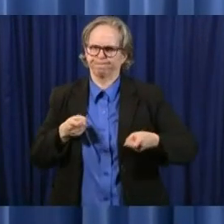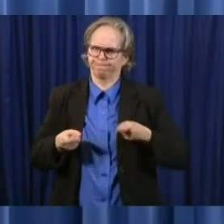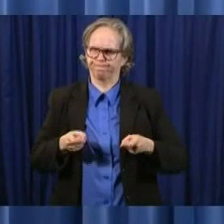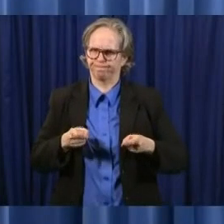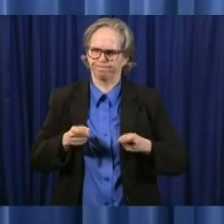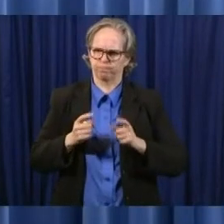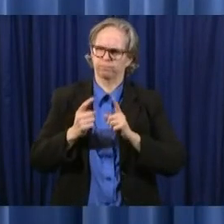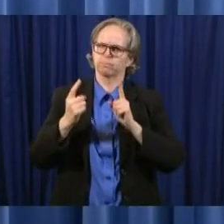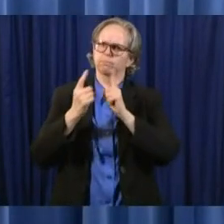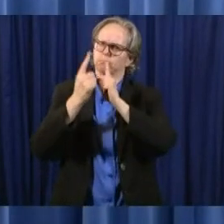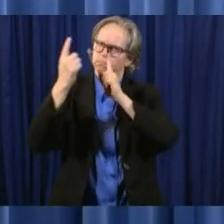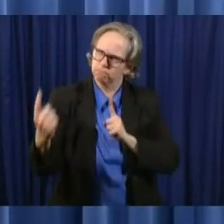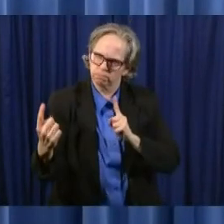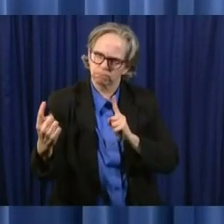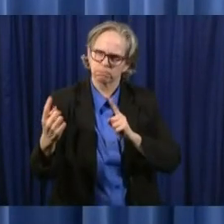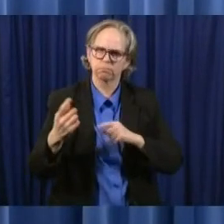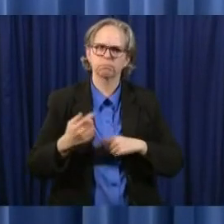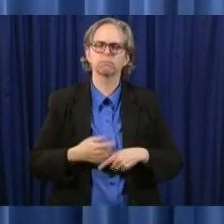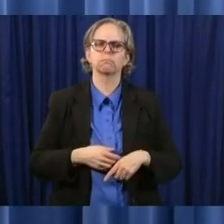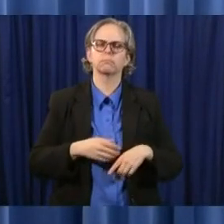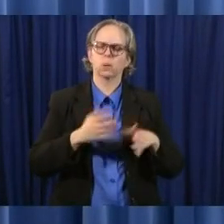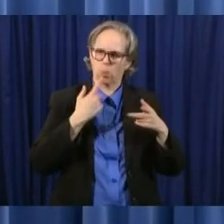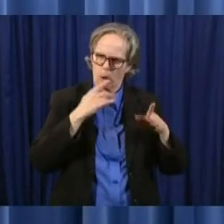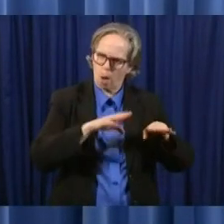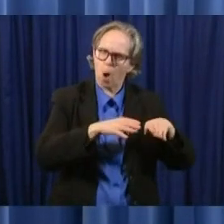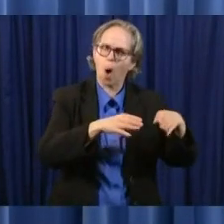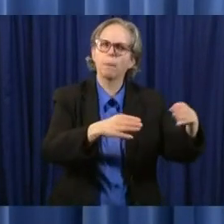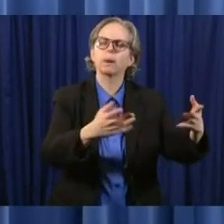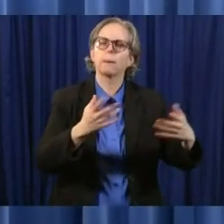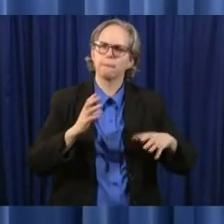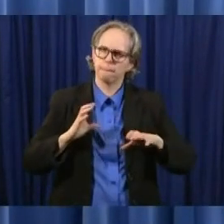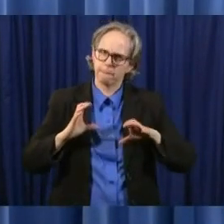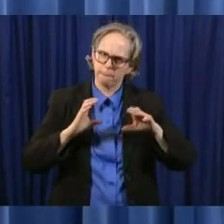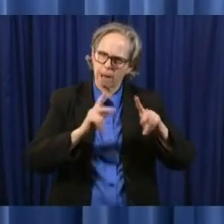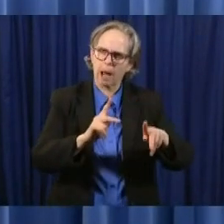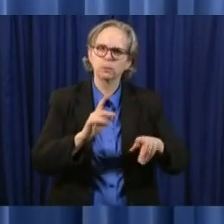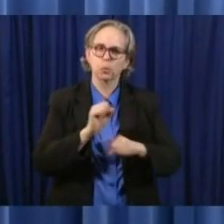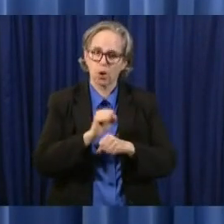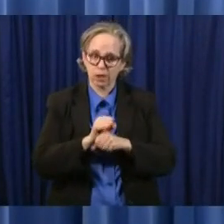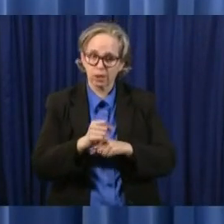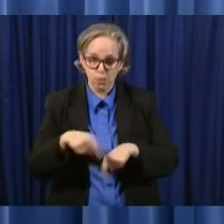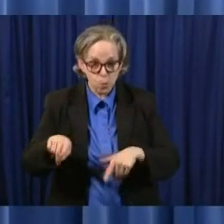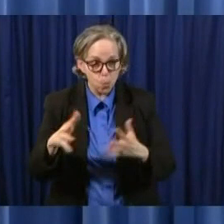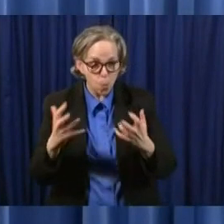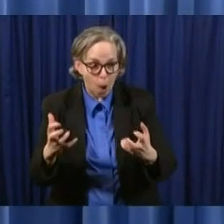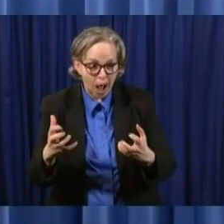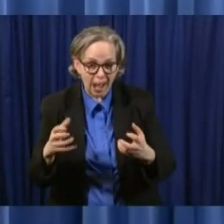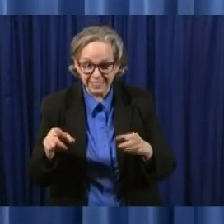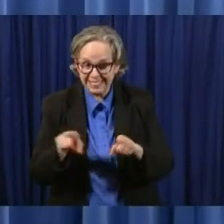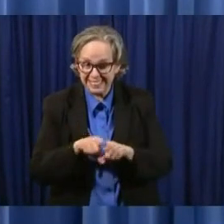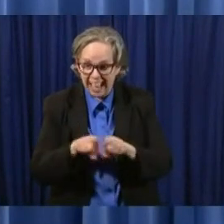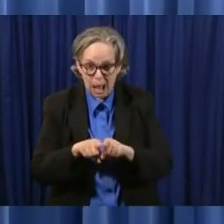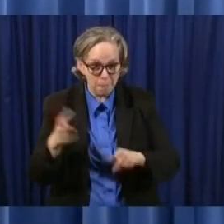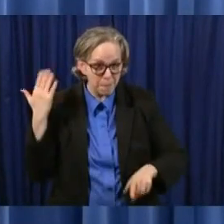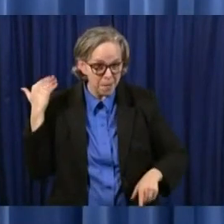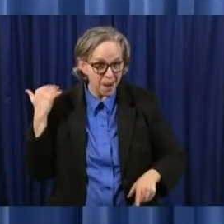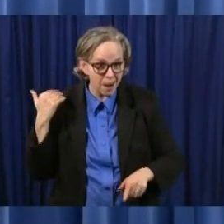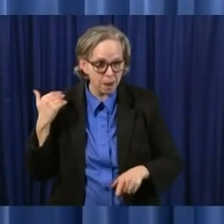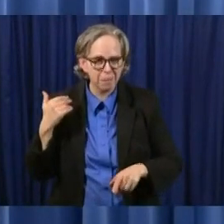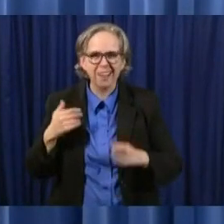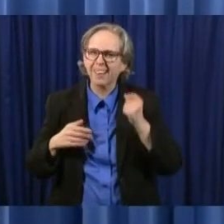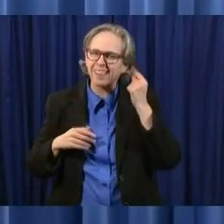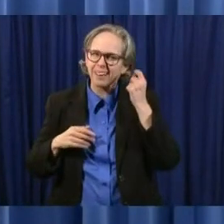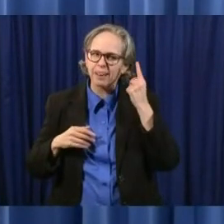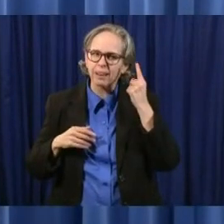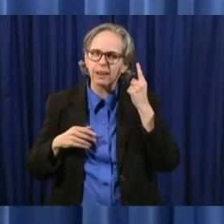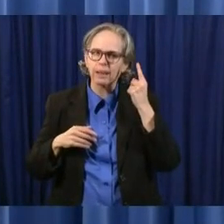and get jobs opening up which is what everybody wants at the same time we can't be foolish at the same